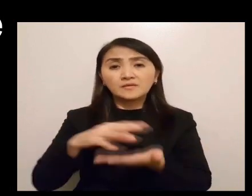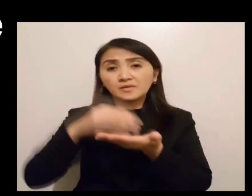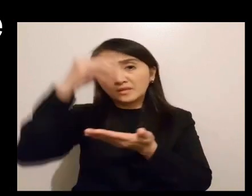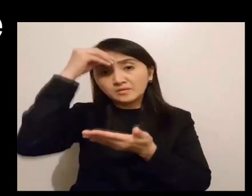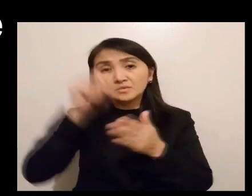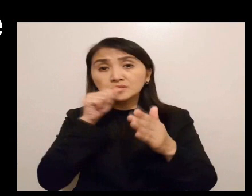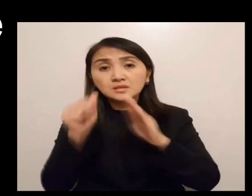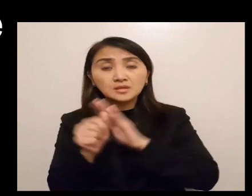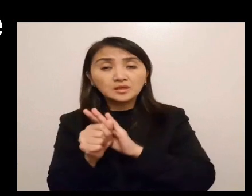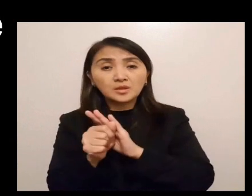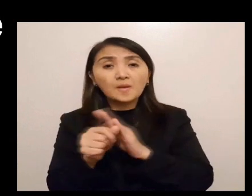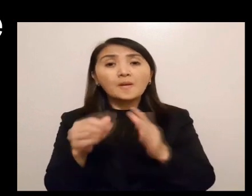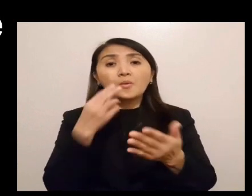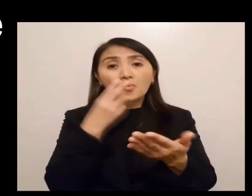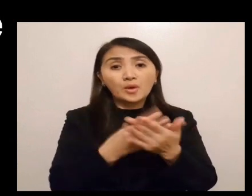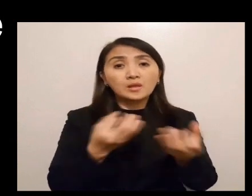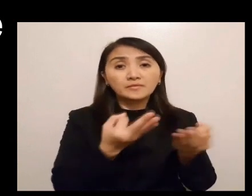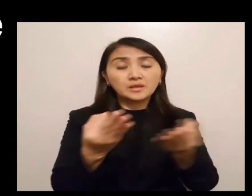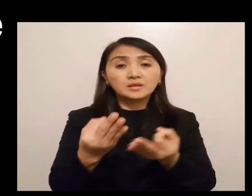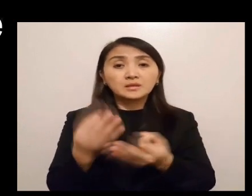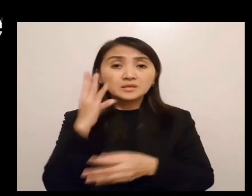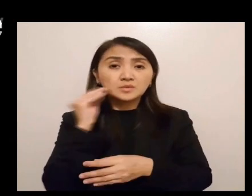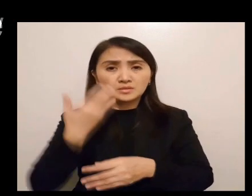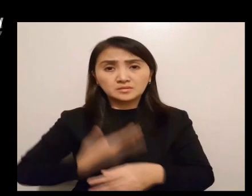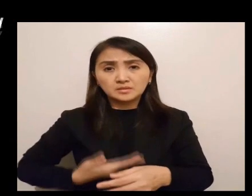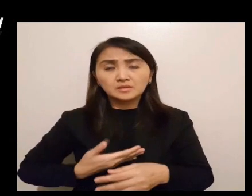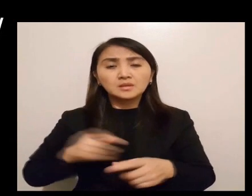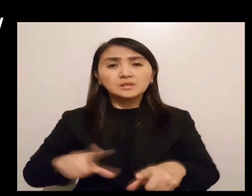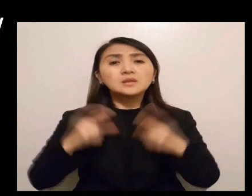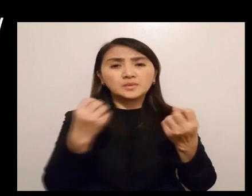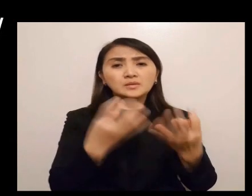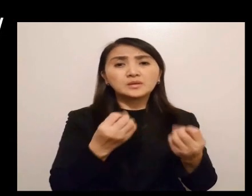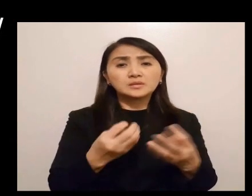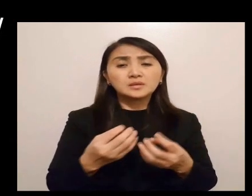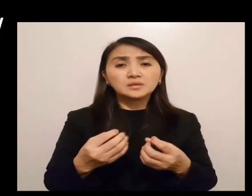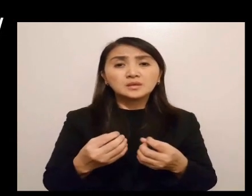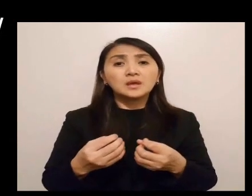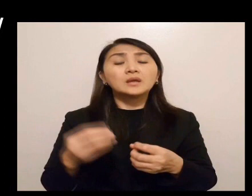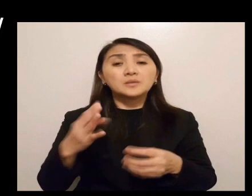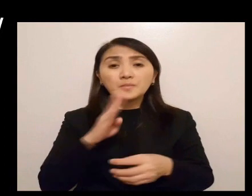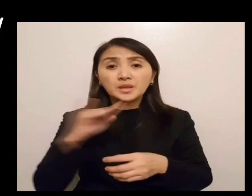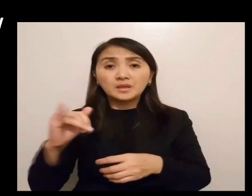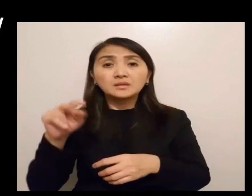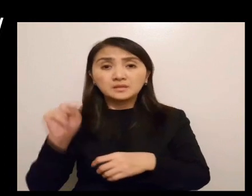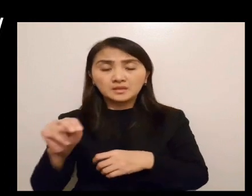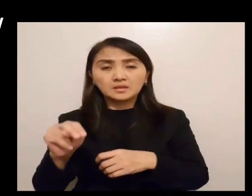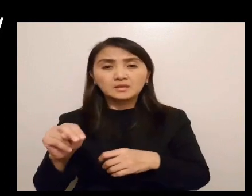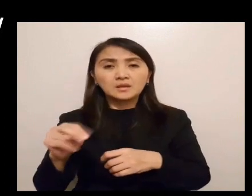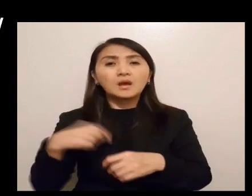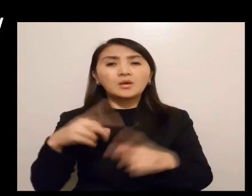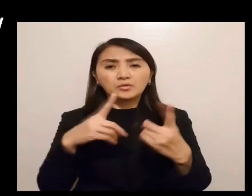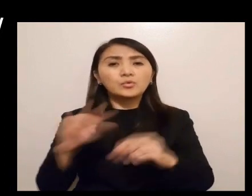and in all things I have learned the secret of being well-fed and of going hungry, of living in abundance and of being in